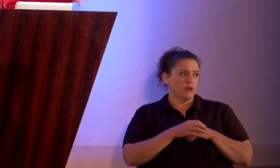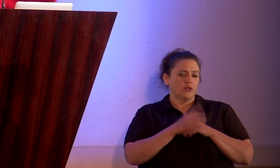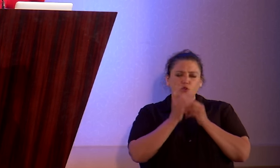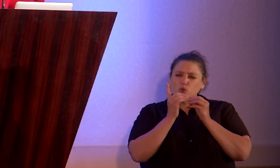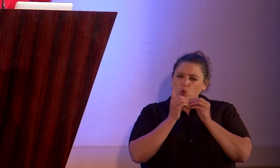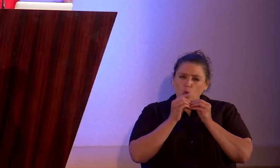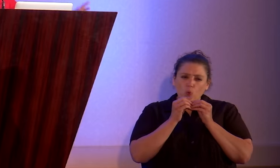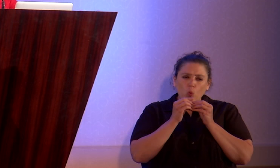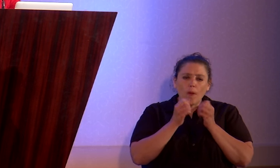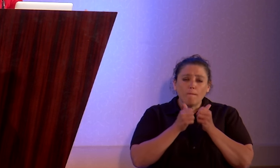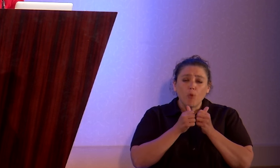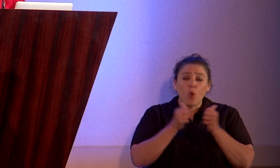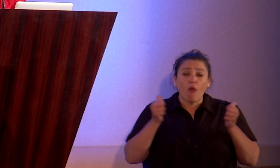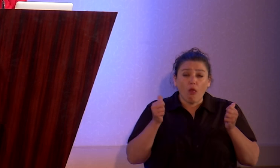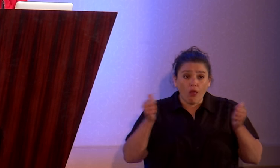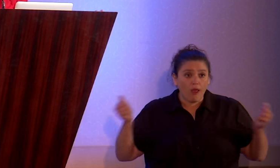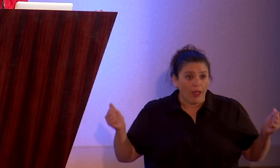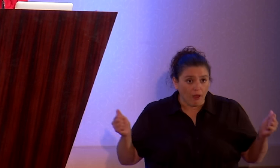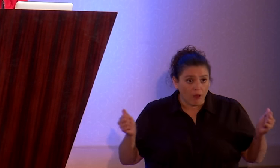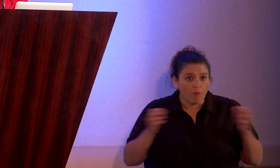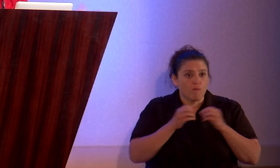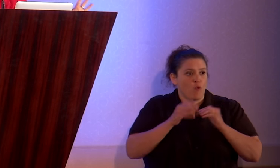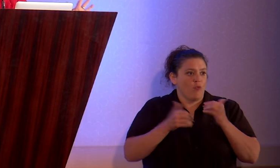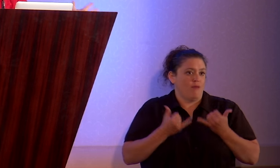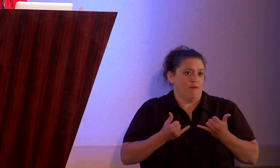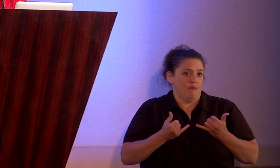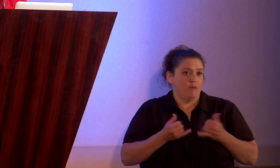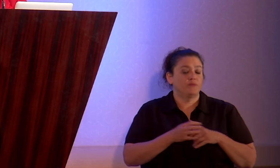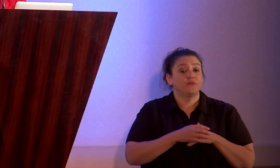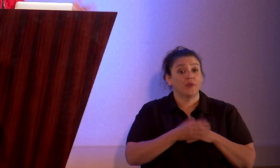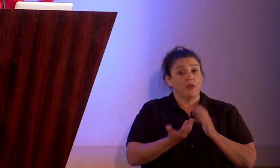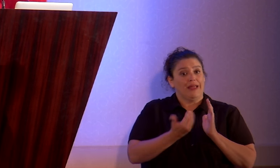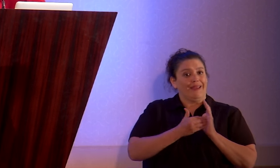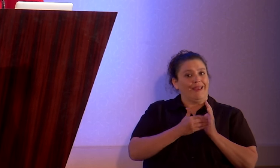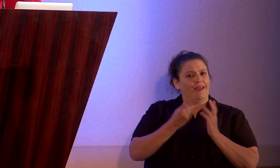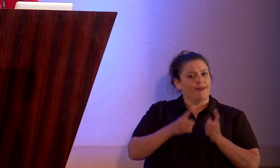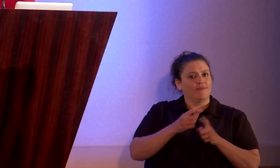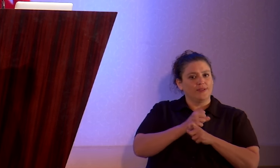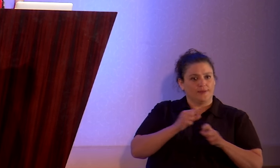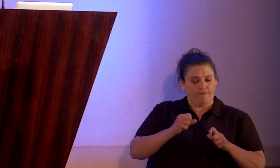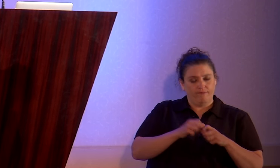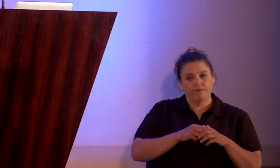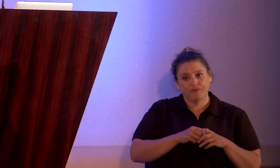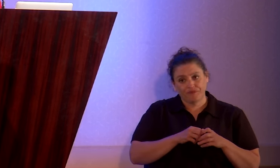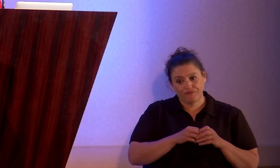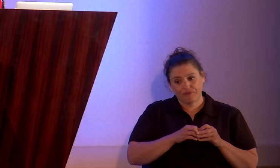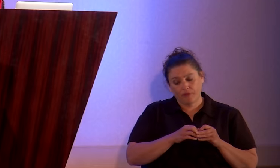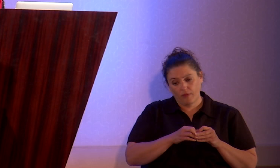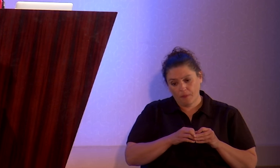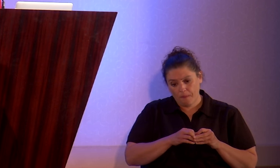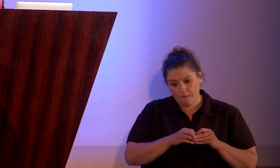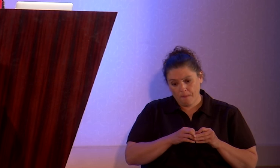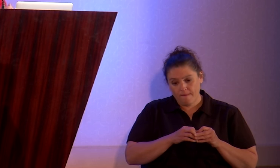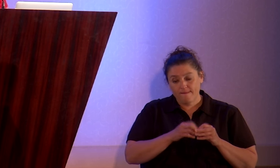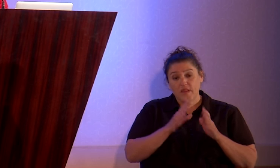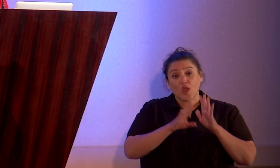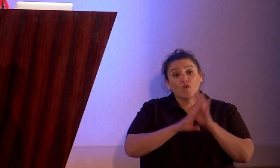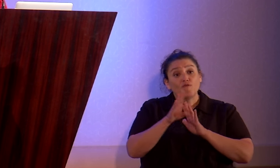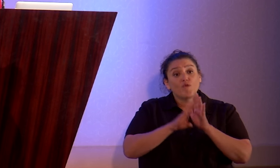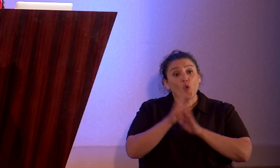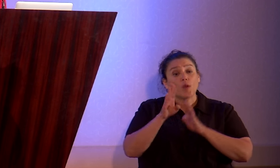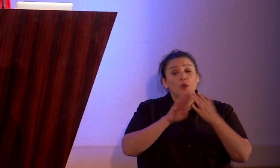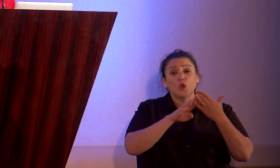out than you already are. Again, if that's safe for you. Forming communities is